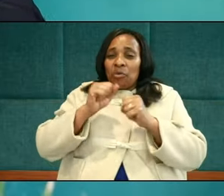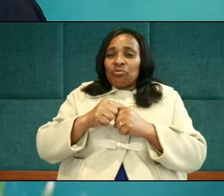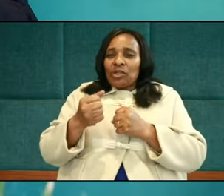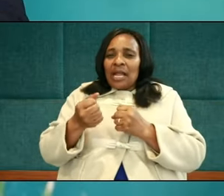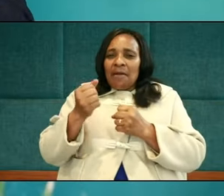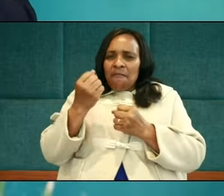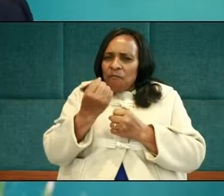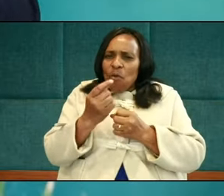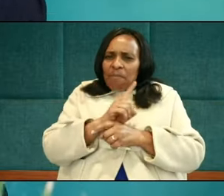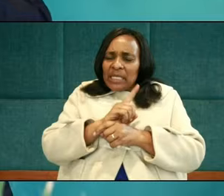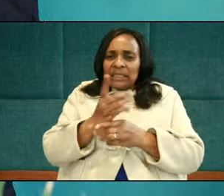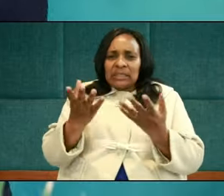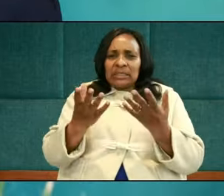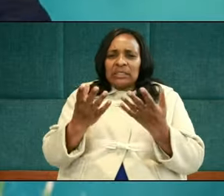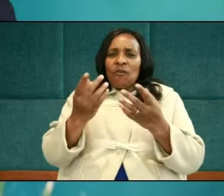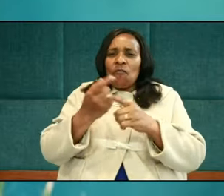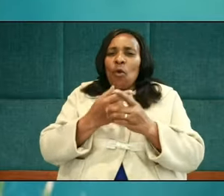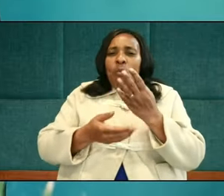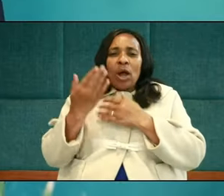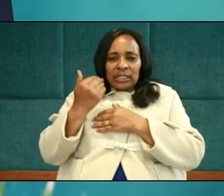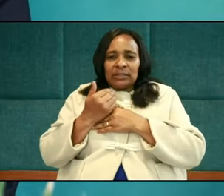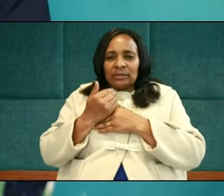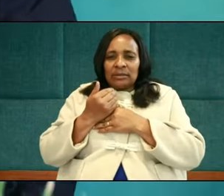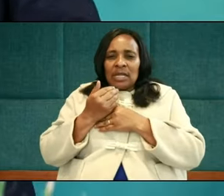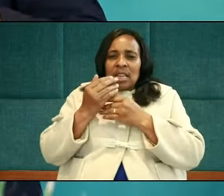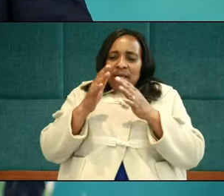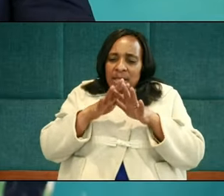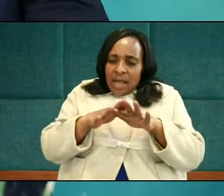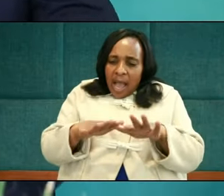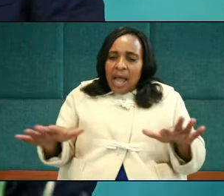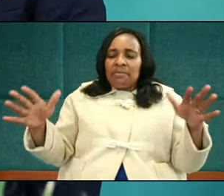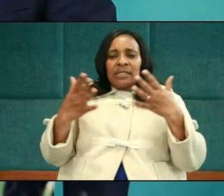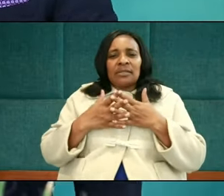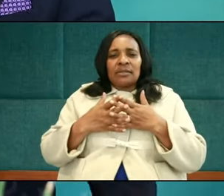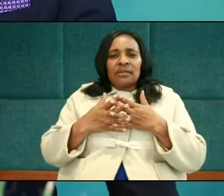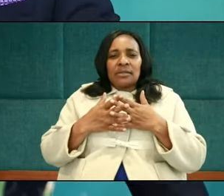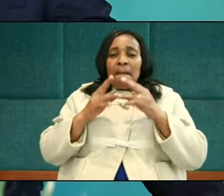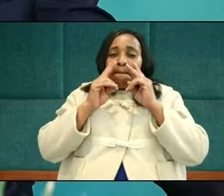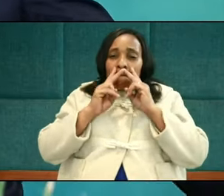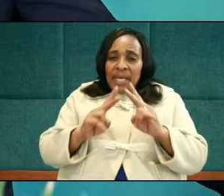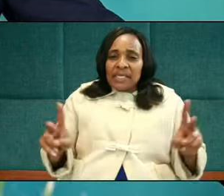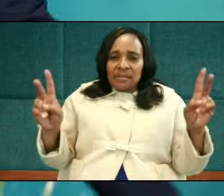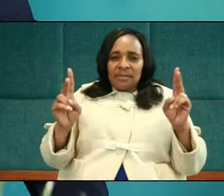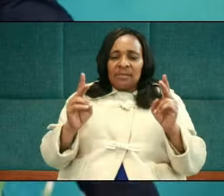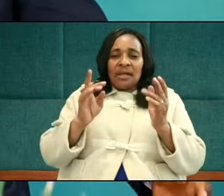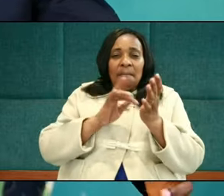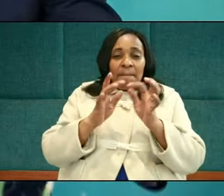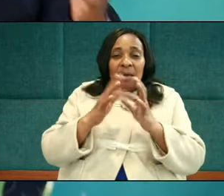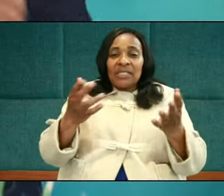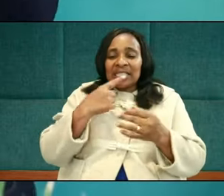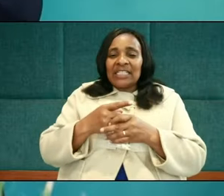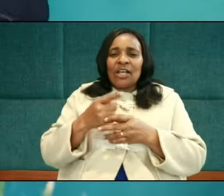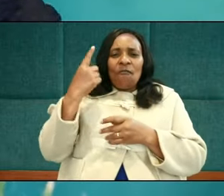point. Promise for the process. Promise for the process. The Bible says, for they